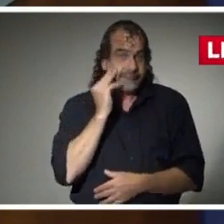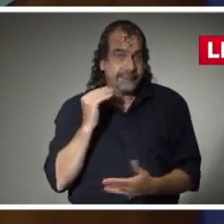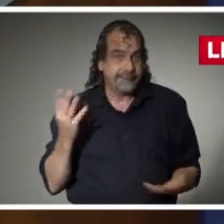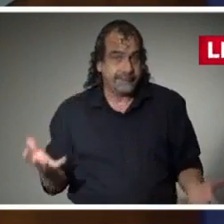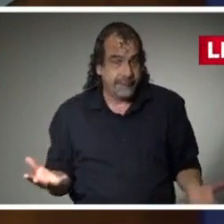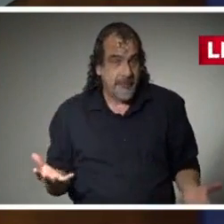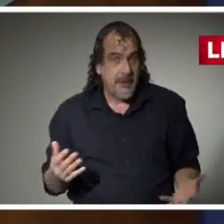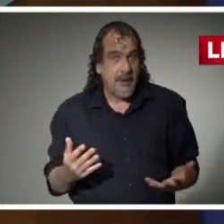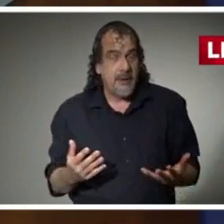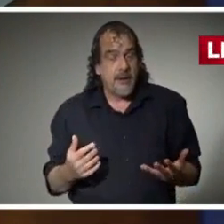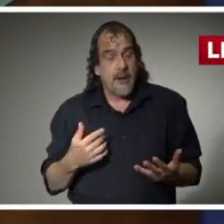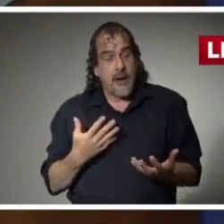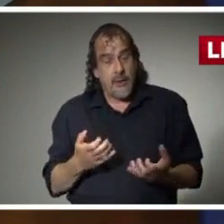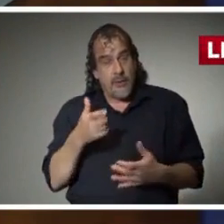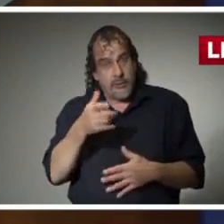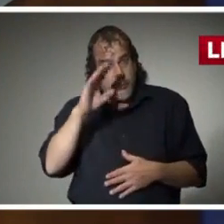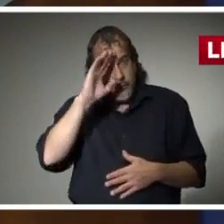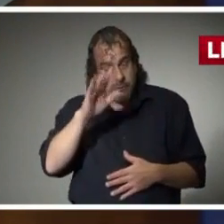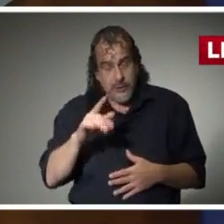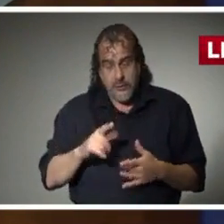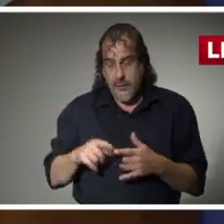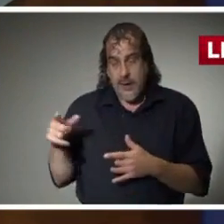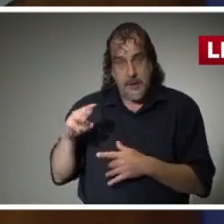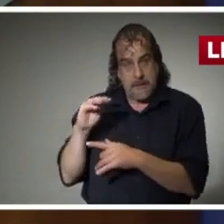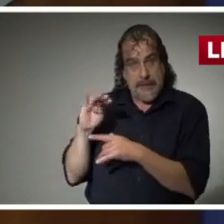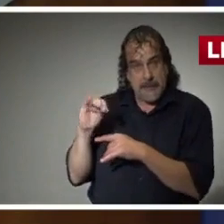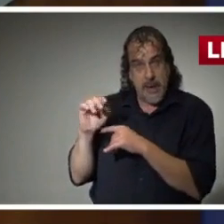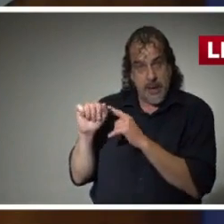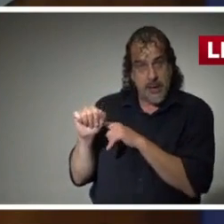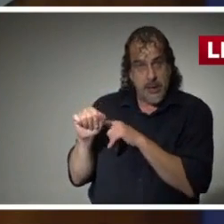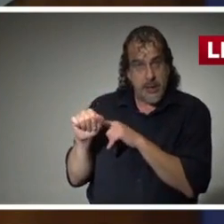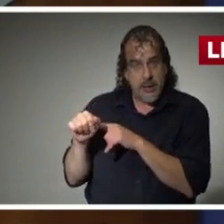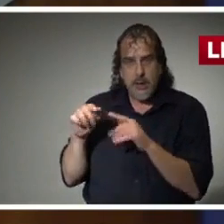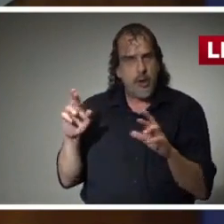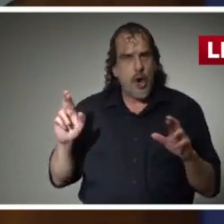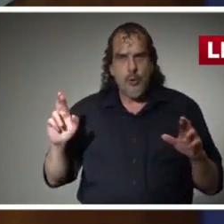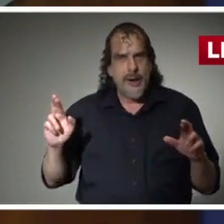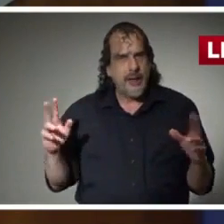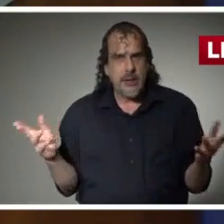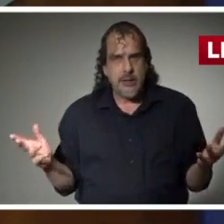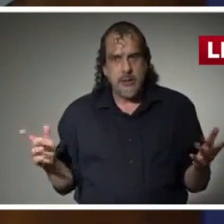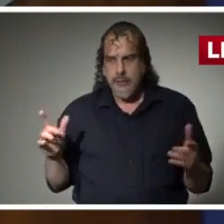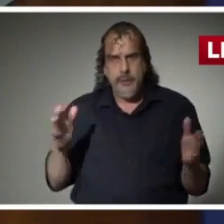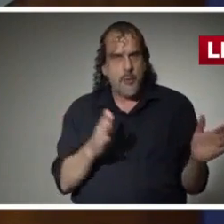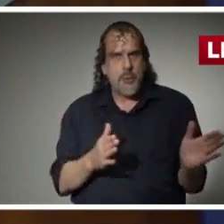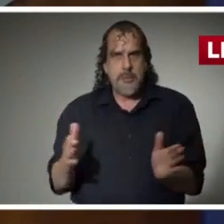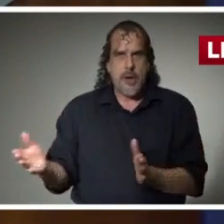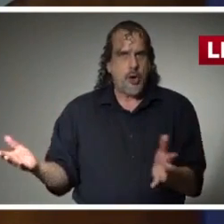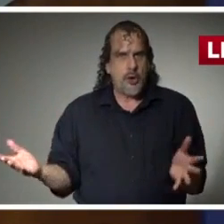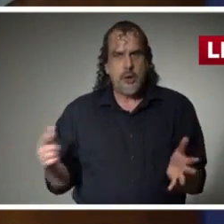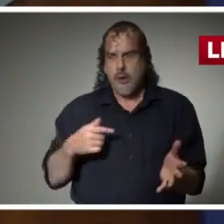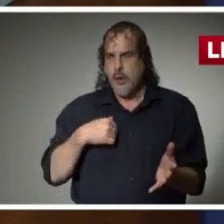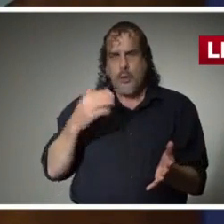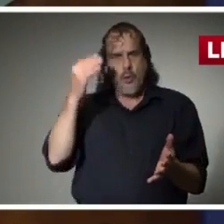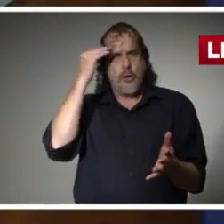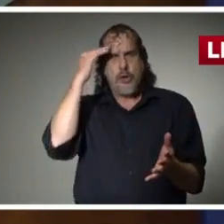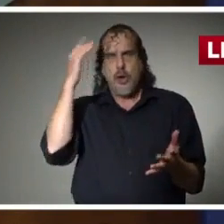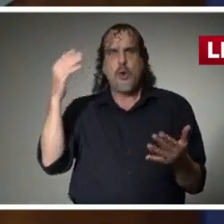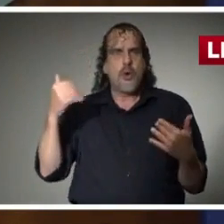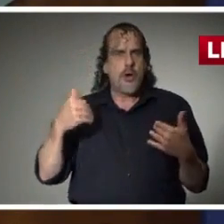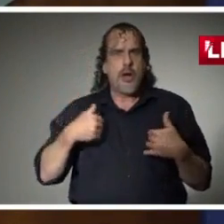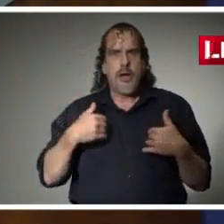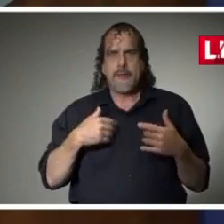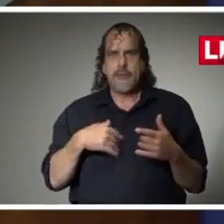And I want you to know that your emergency management agency is ready. We are prepared. We know that we're going to have to